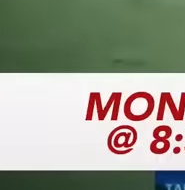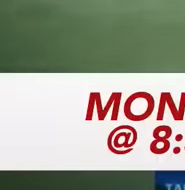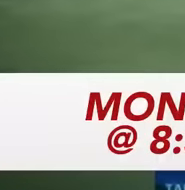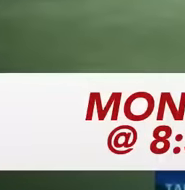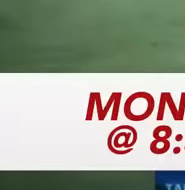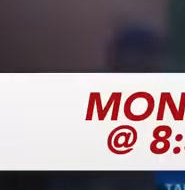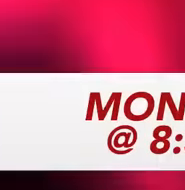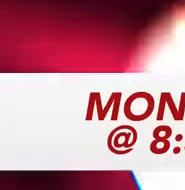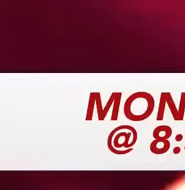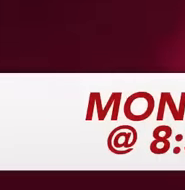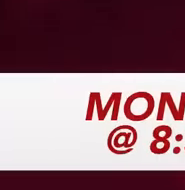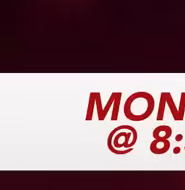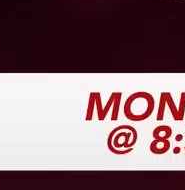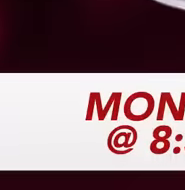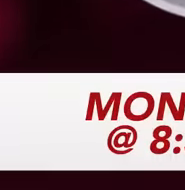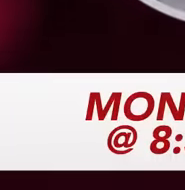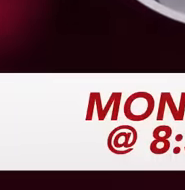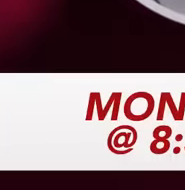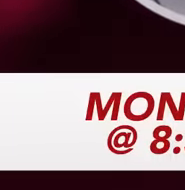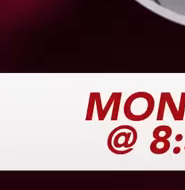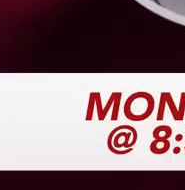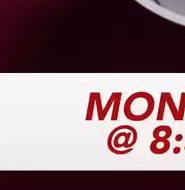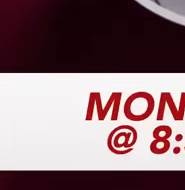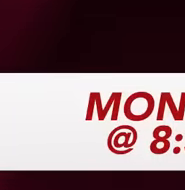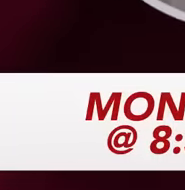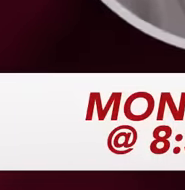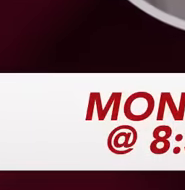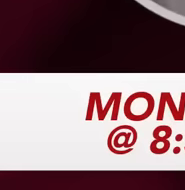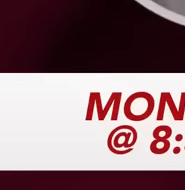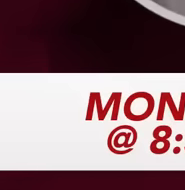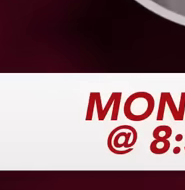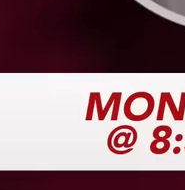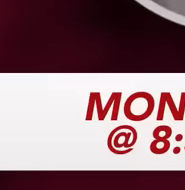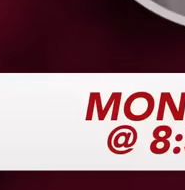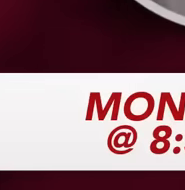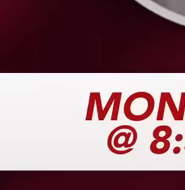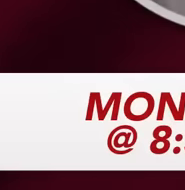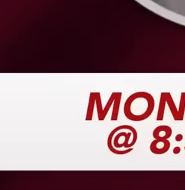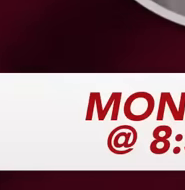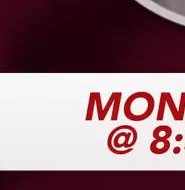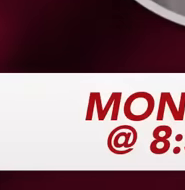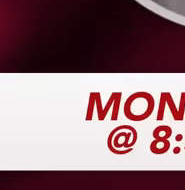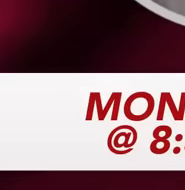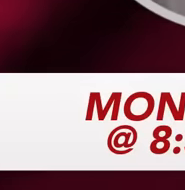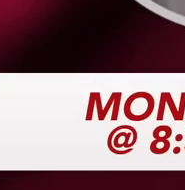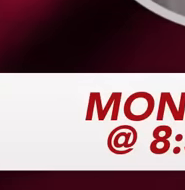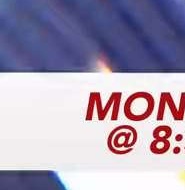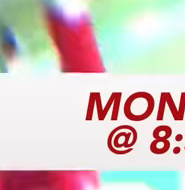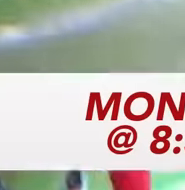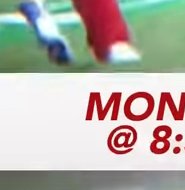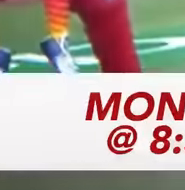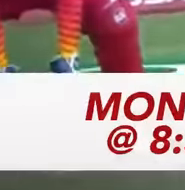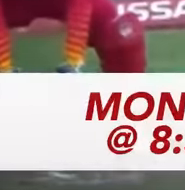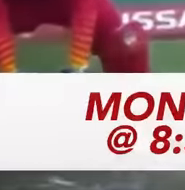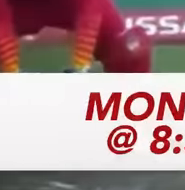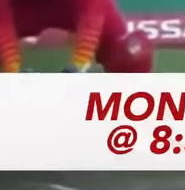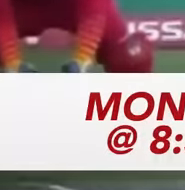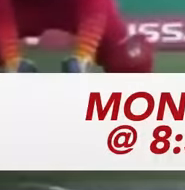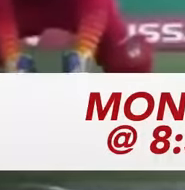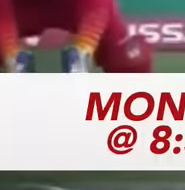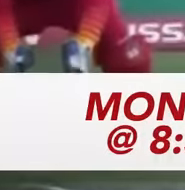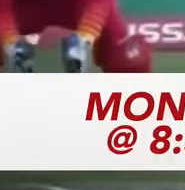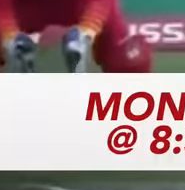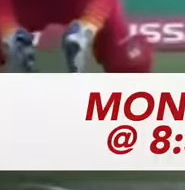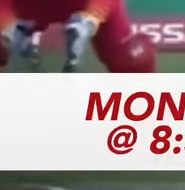Beautifully bold. Guardian Media Limited's Jassy Marieke and former T&T cricketer Andre Lawrence turn their arms over